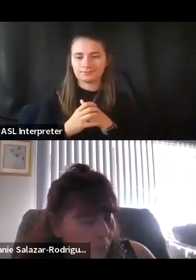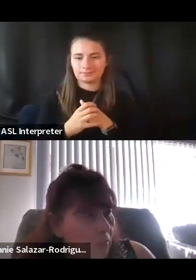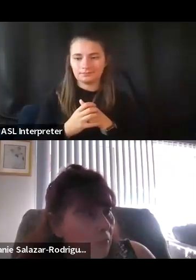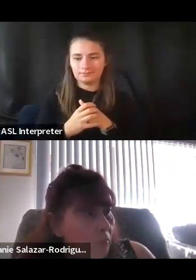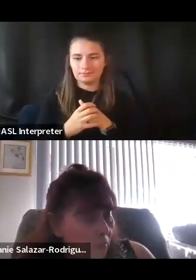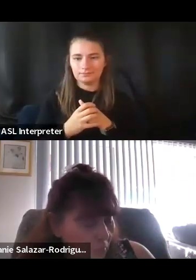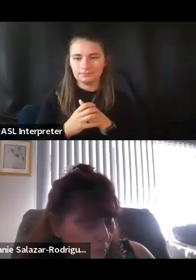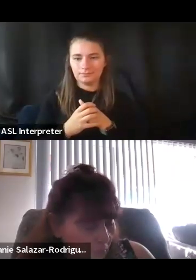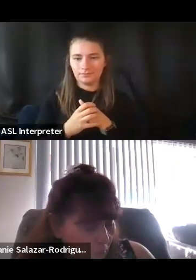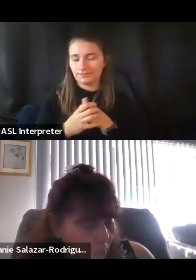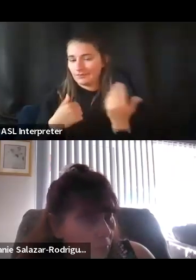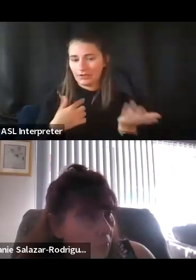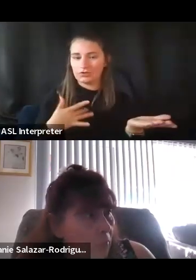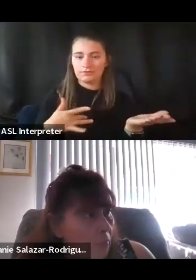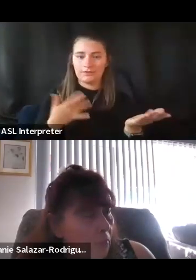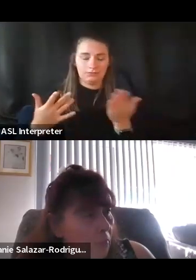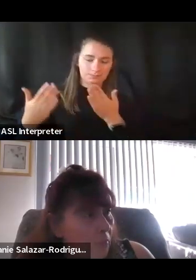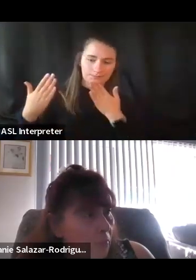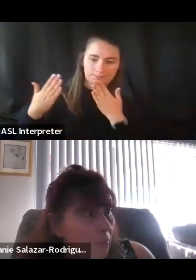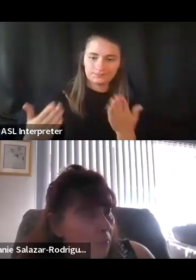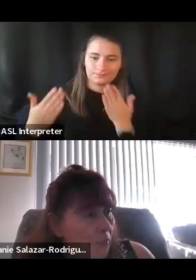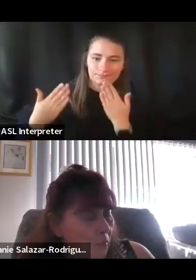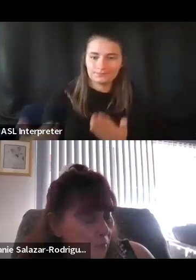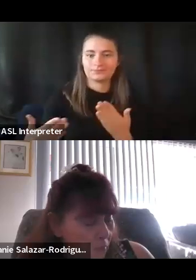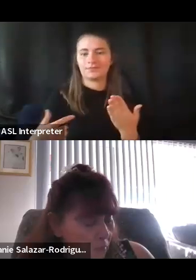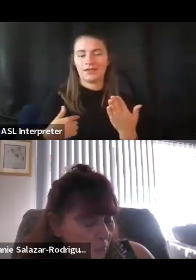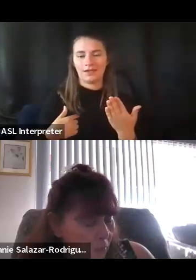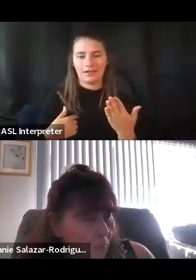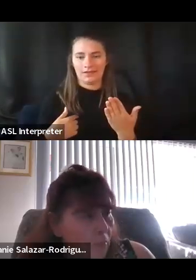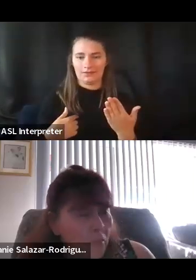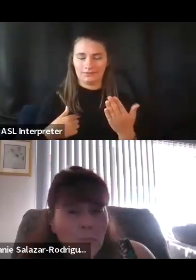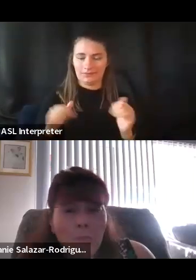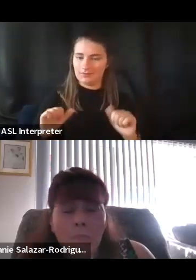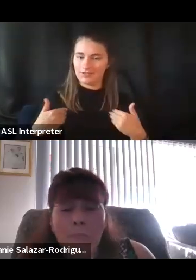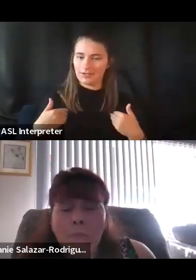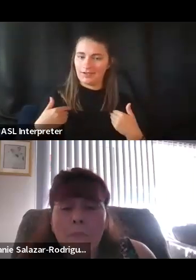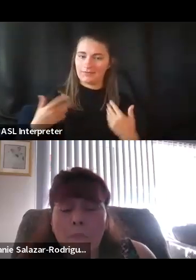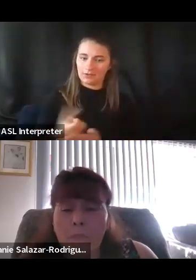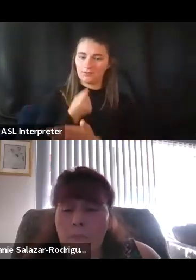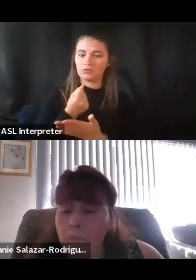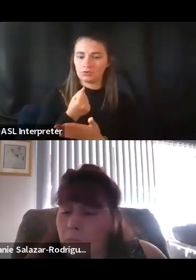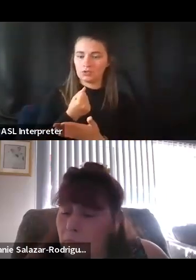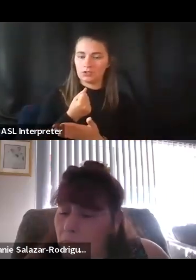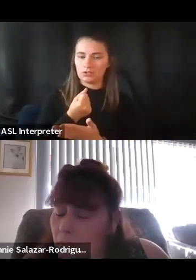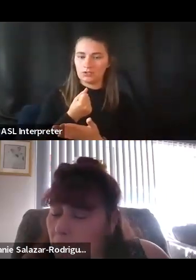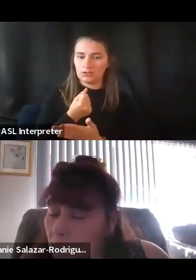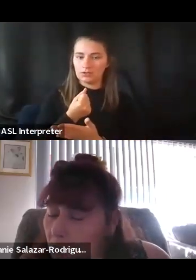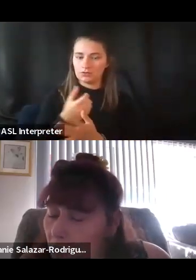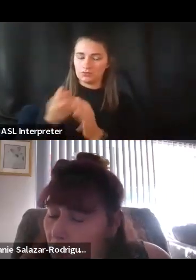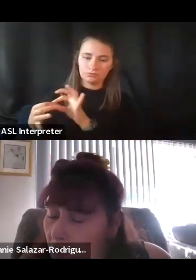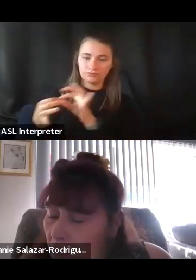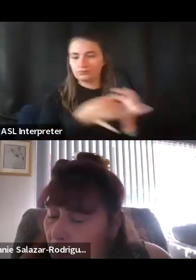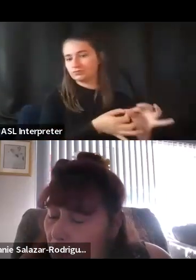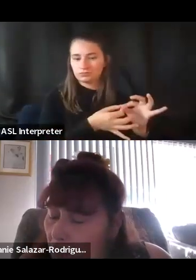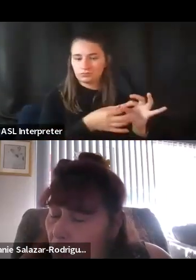just gratitude to be able to have the opportunity to pay it forward to my disability community